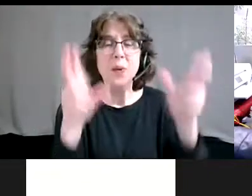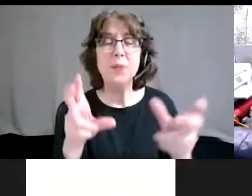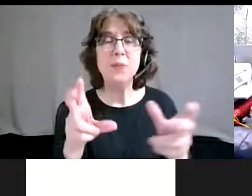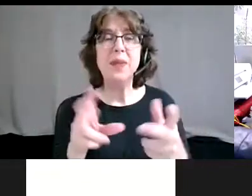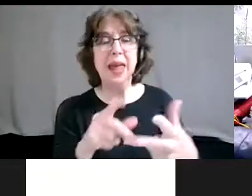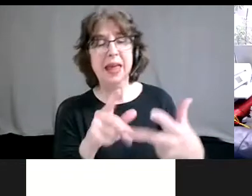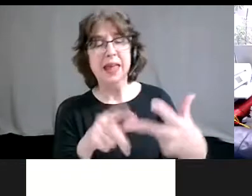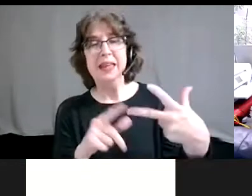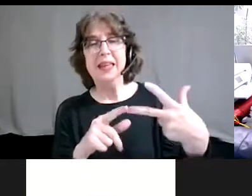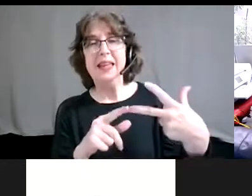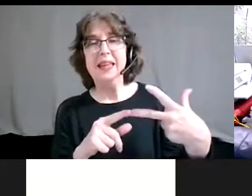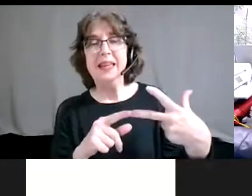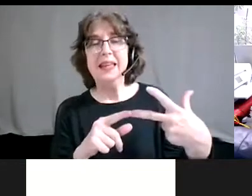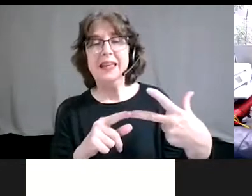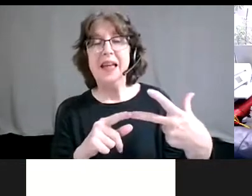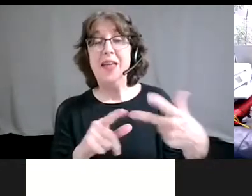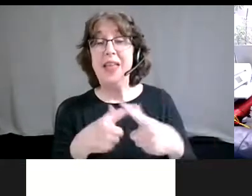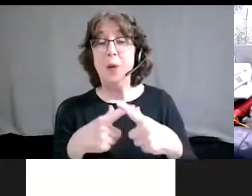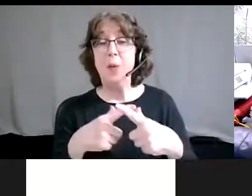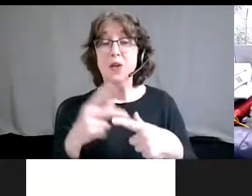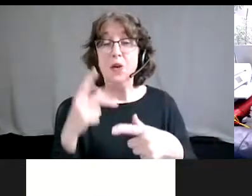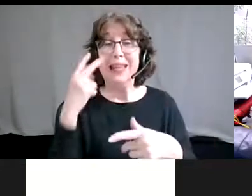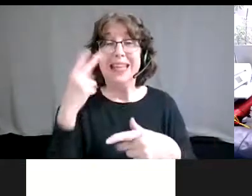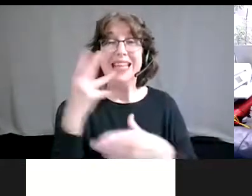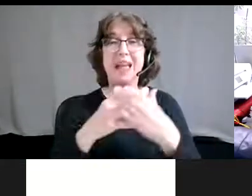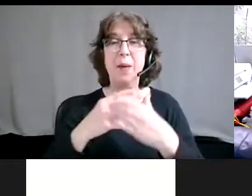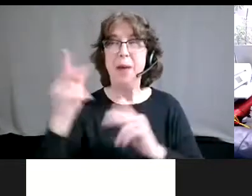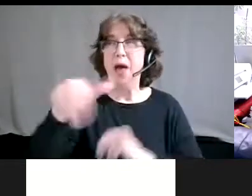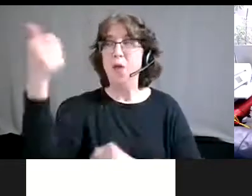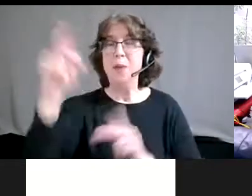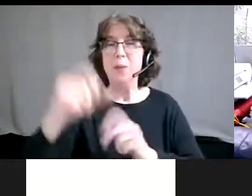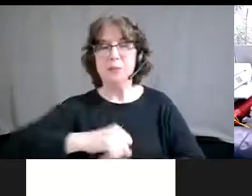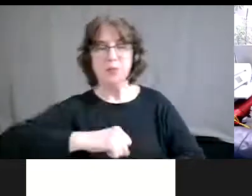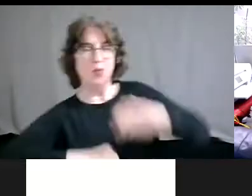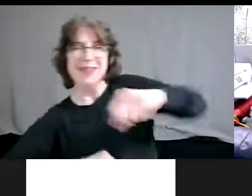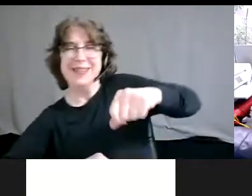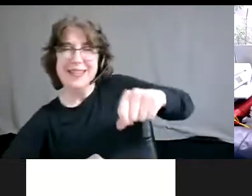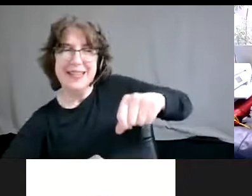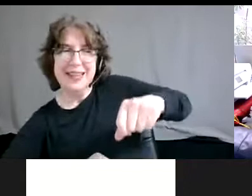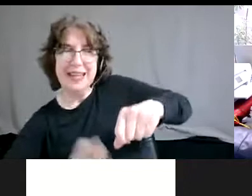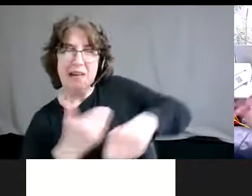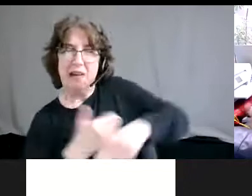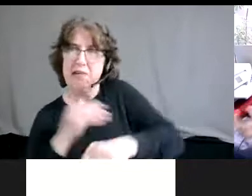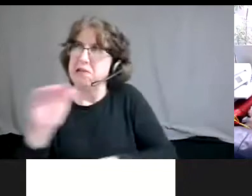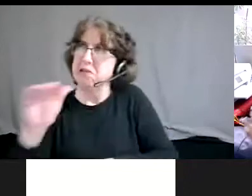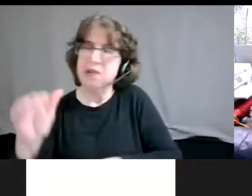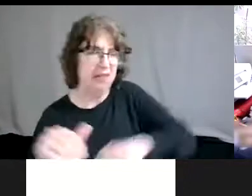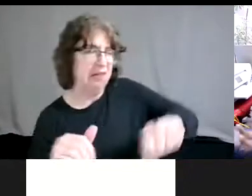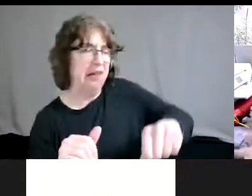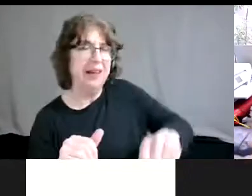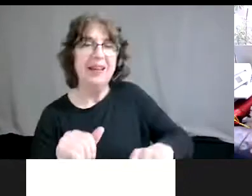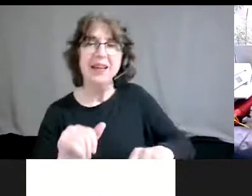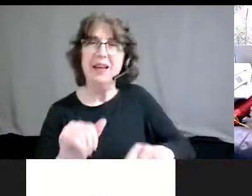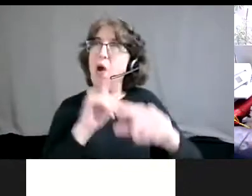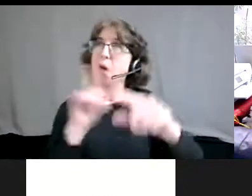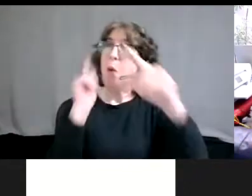to hit some resistance and making the equity, um, the, the, the sort of the equity goals that we have